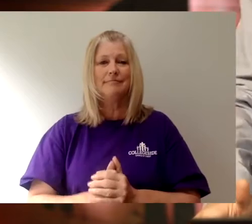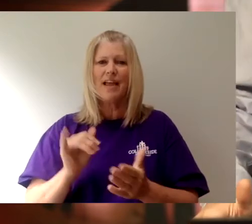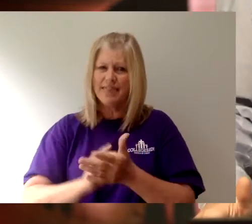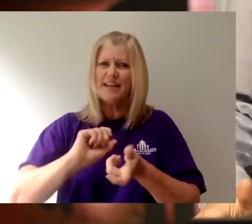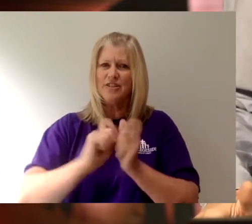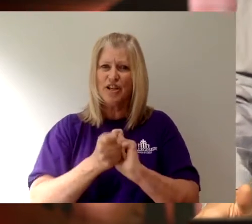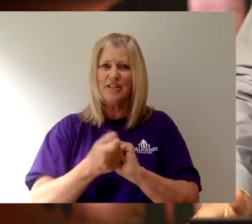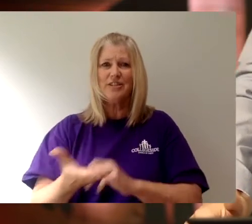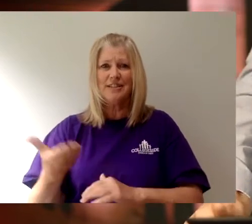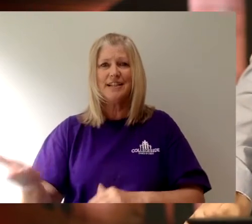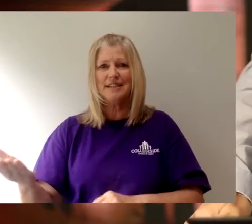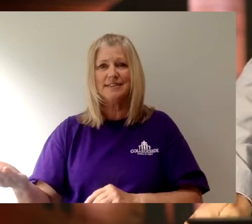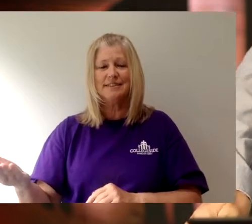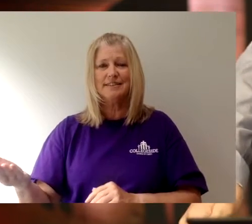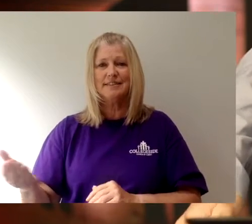And that changes things.